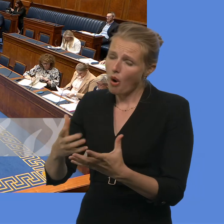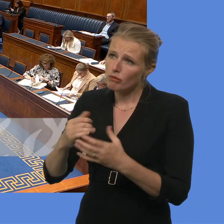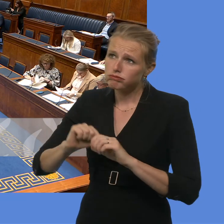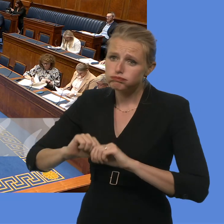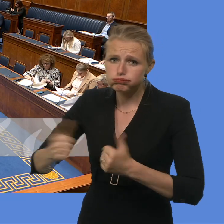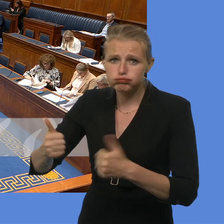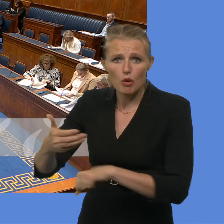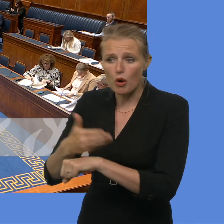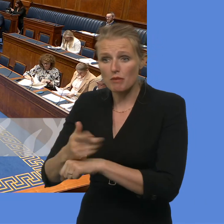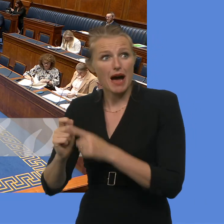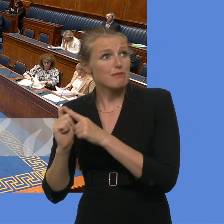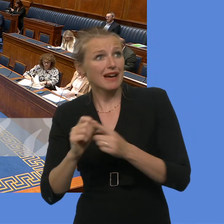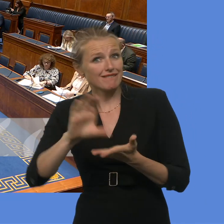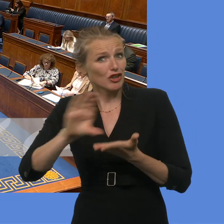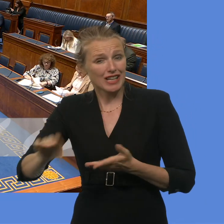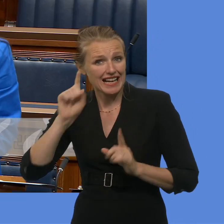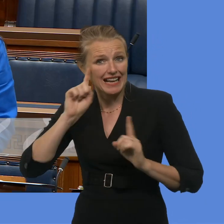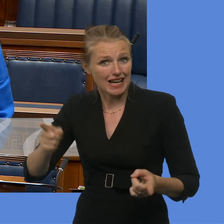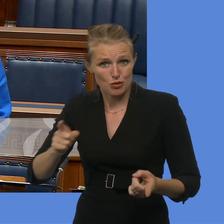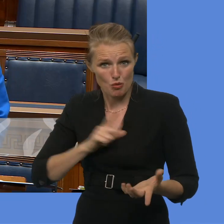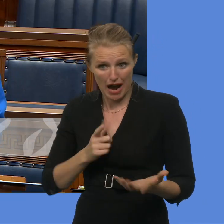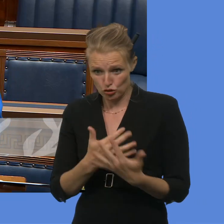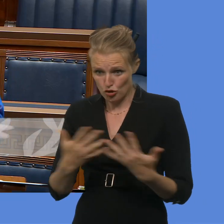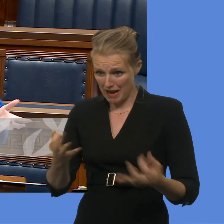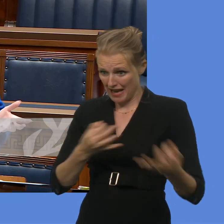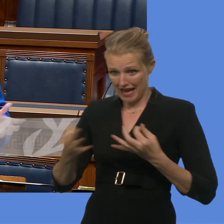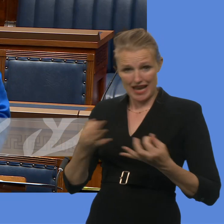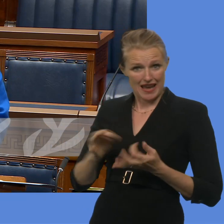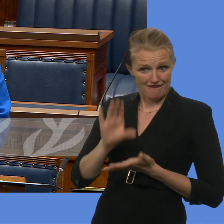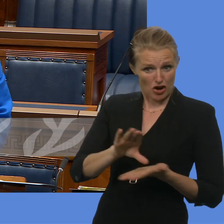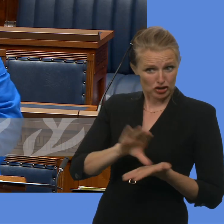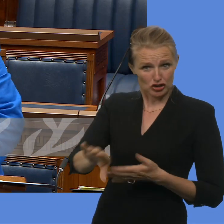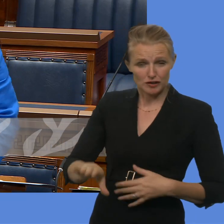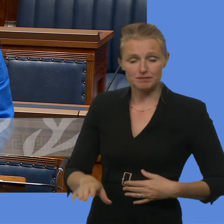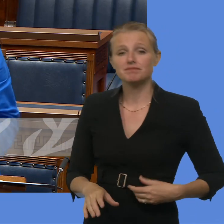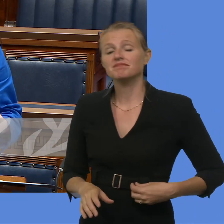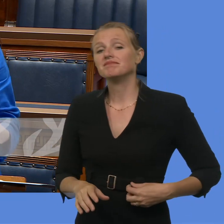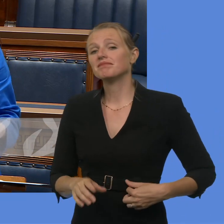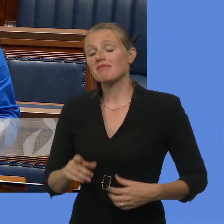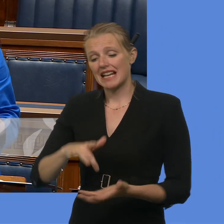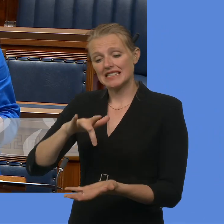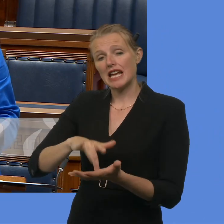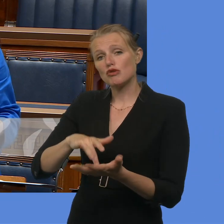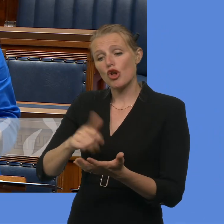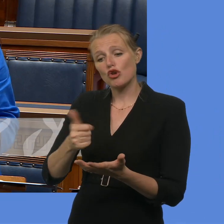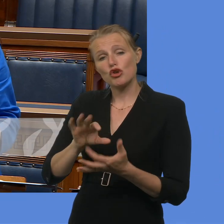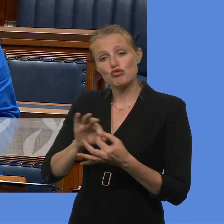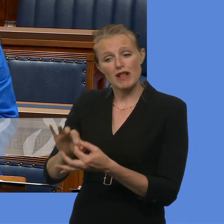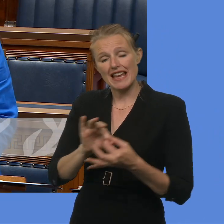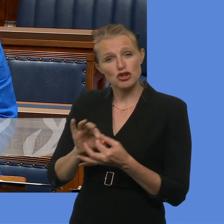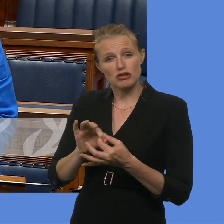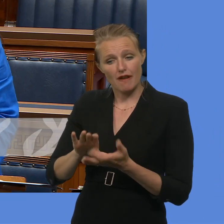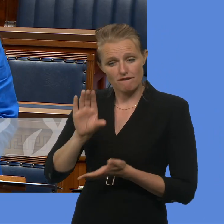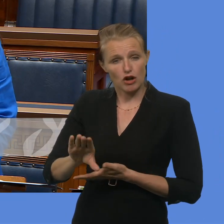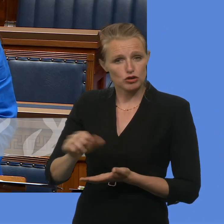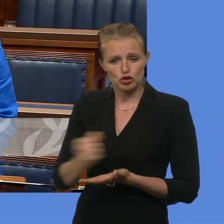Thank you. Deputy First Minister. Thank you, Mr Speaker. The Central Good Relations Fund was developed to be that flexible scheme sitting in the centre.